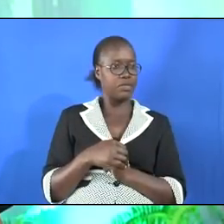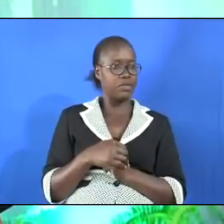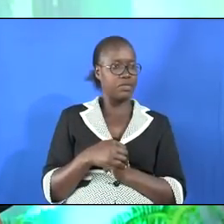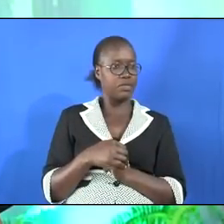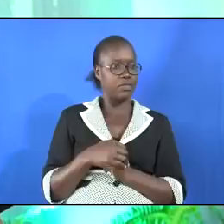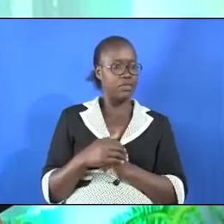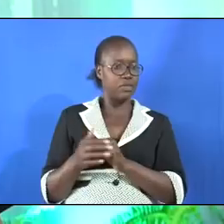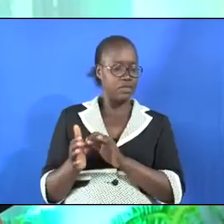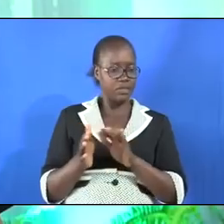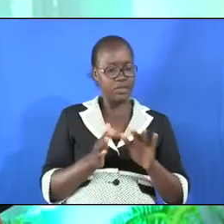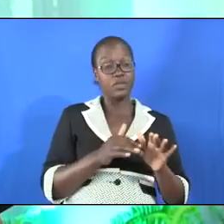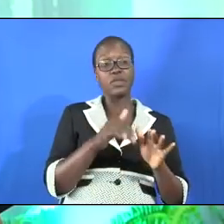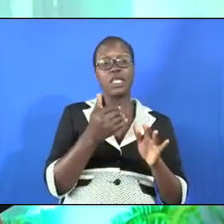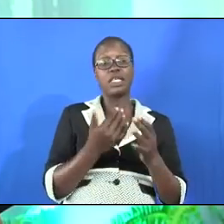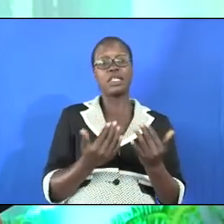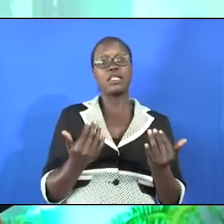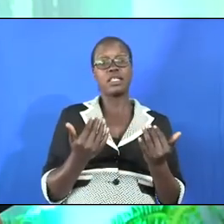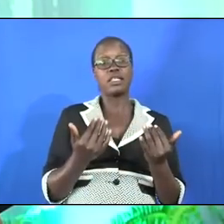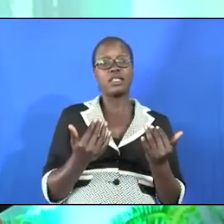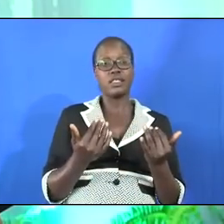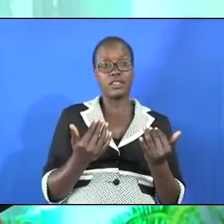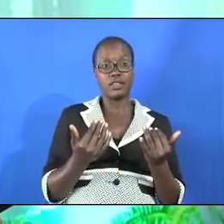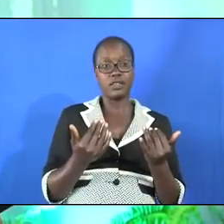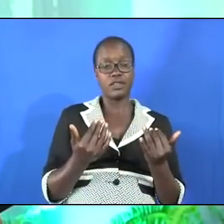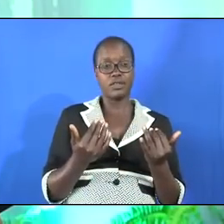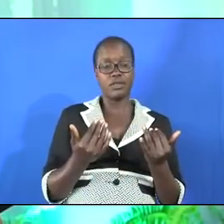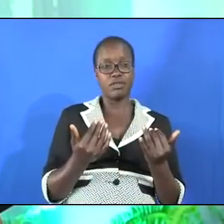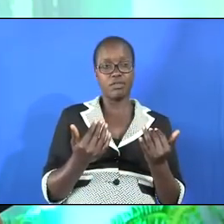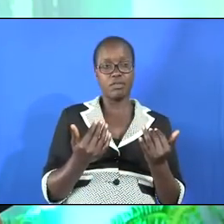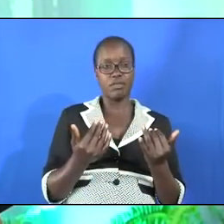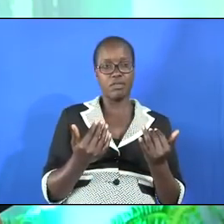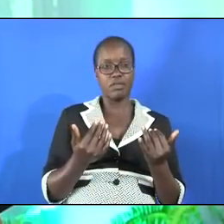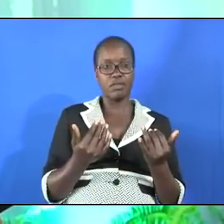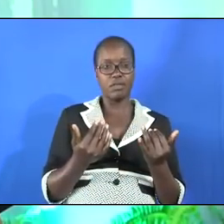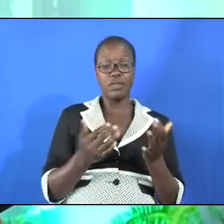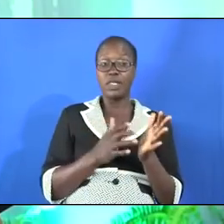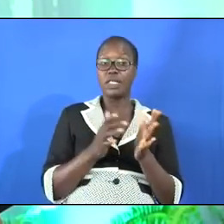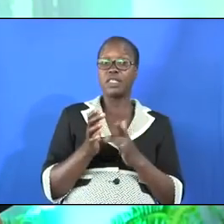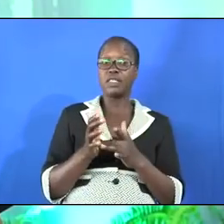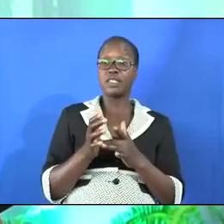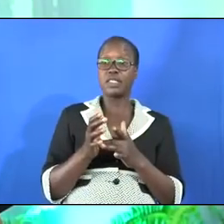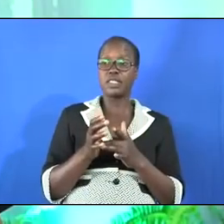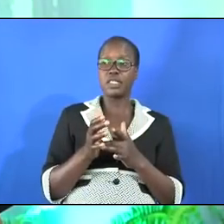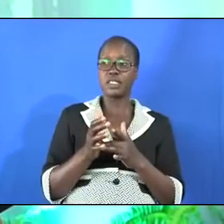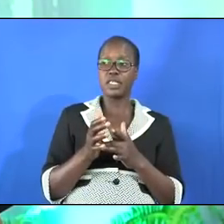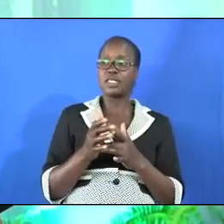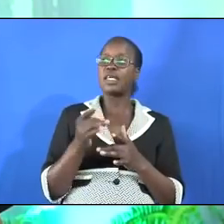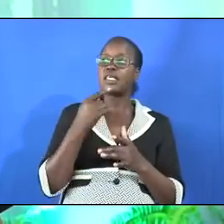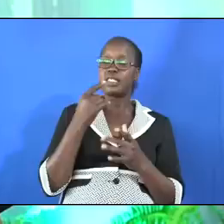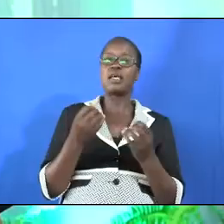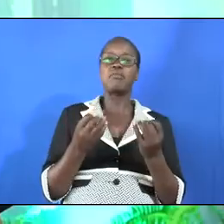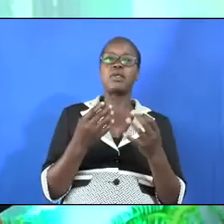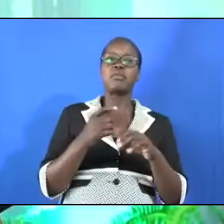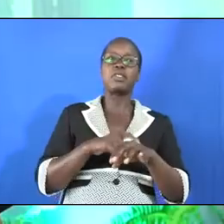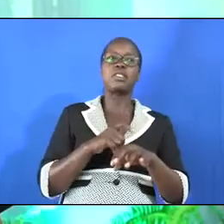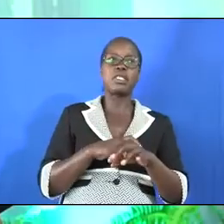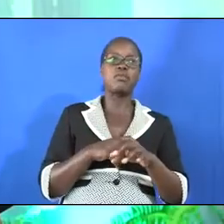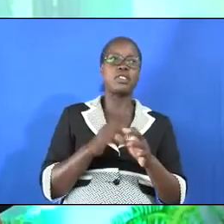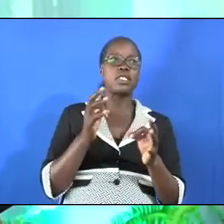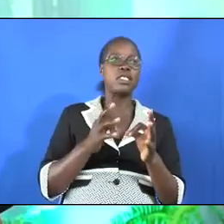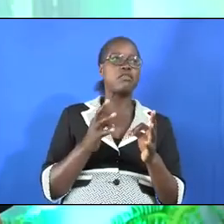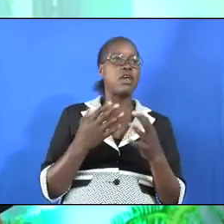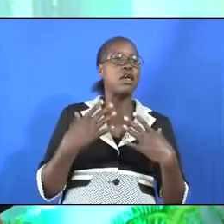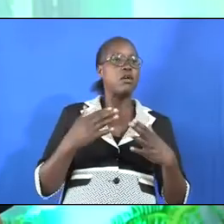Another reason why this happens, Jesus will say many times whenever people suffered